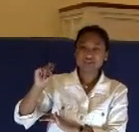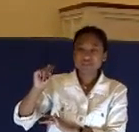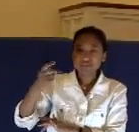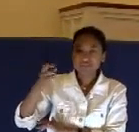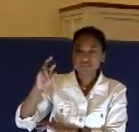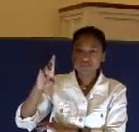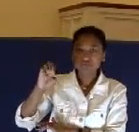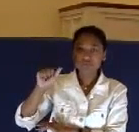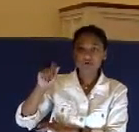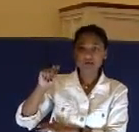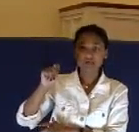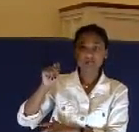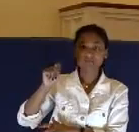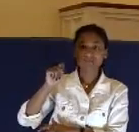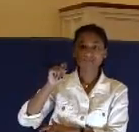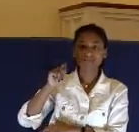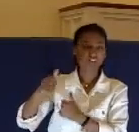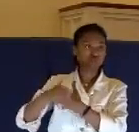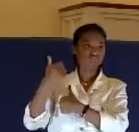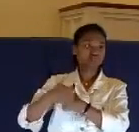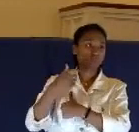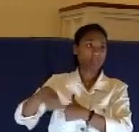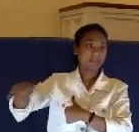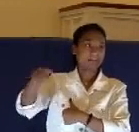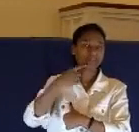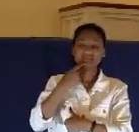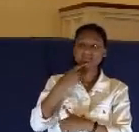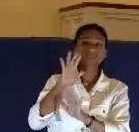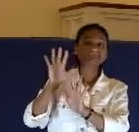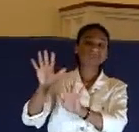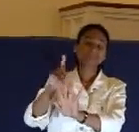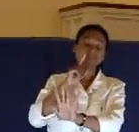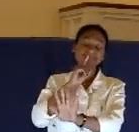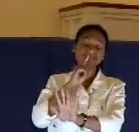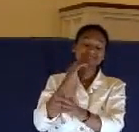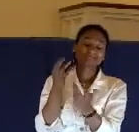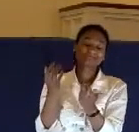He didn't say, you just wait. Wait, I'll get even with you.